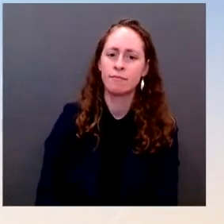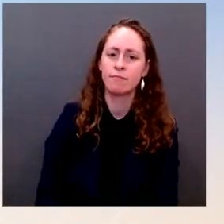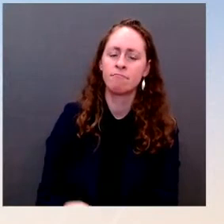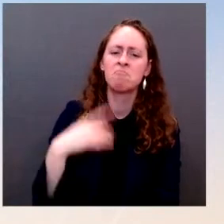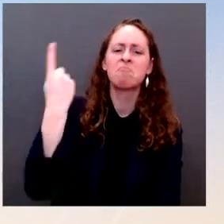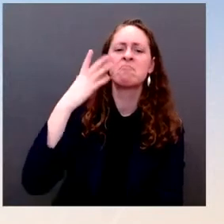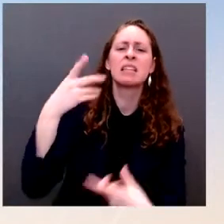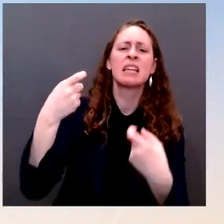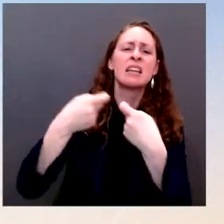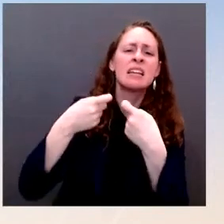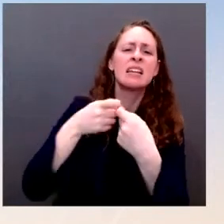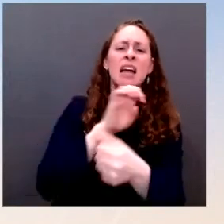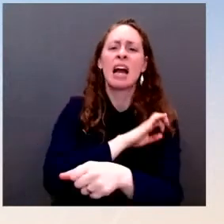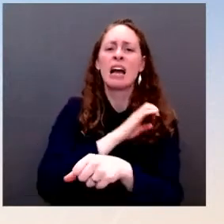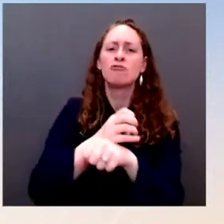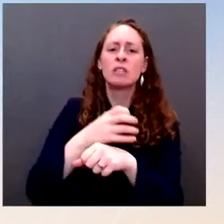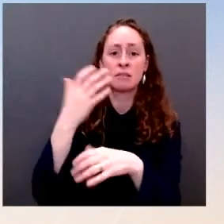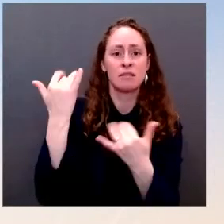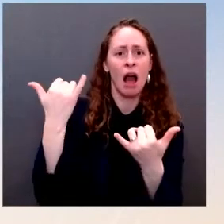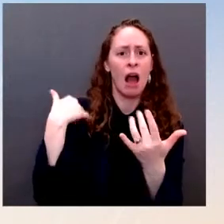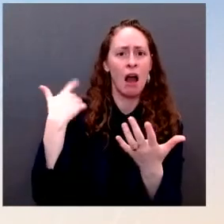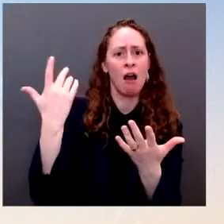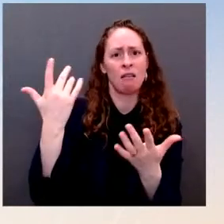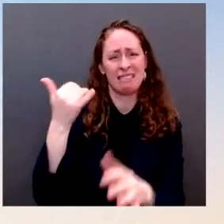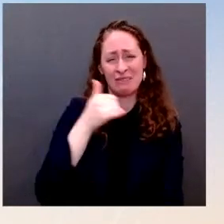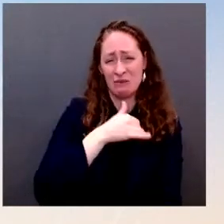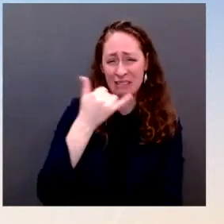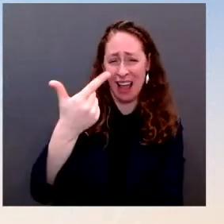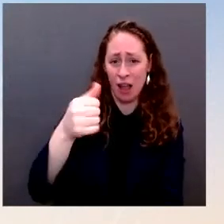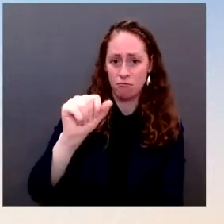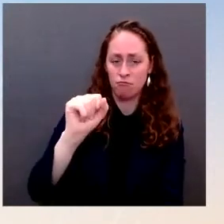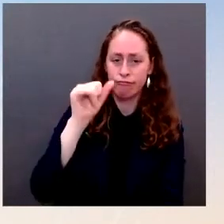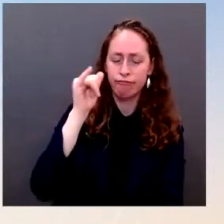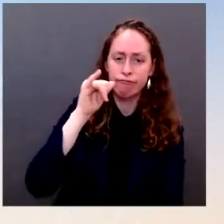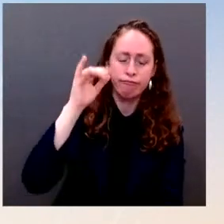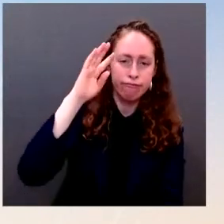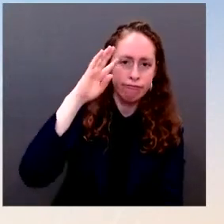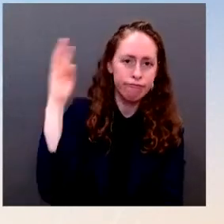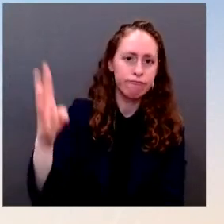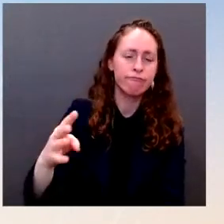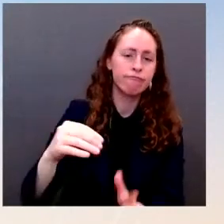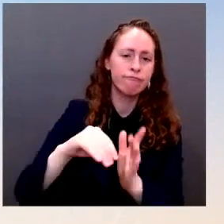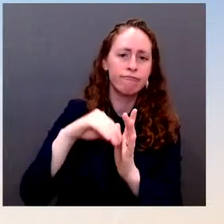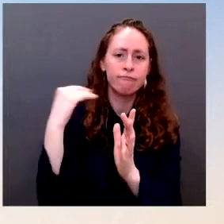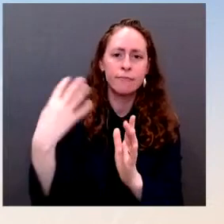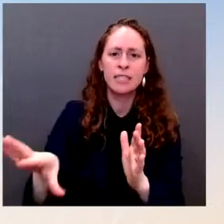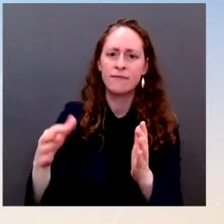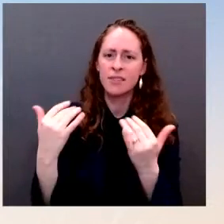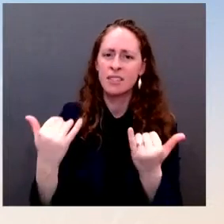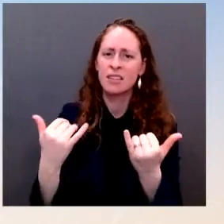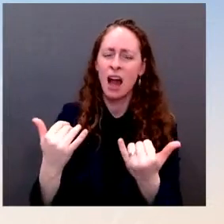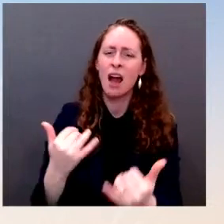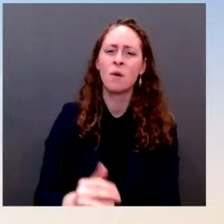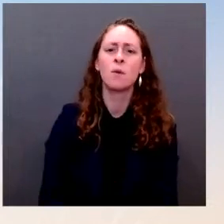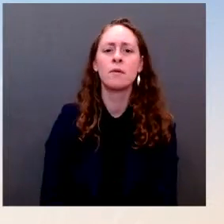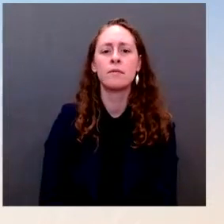again, snubbed requests to increase production. And then there's this energy crisis in Western Europe brewing.